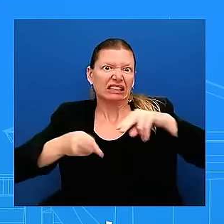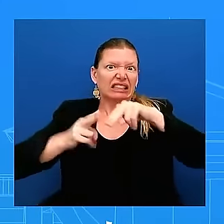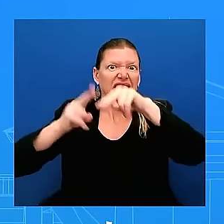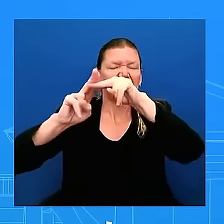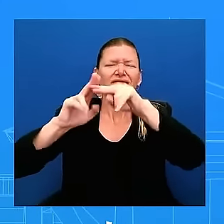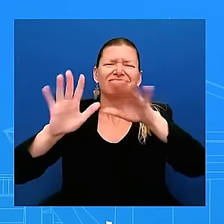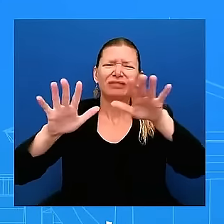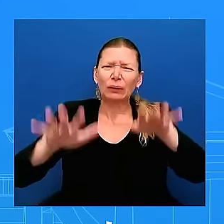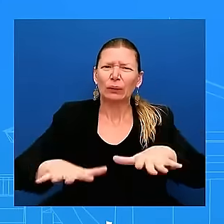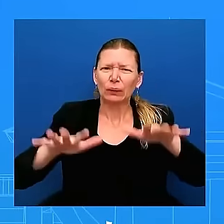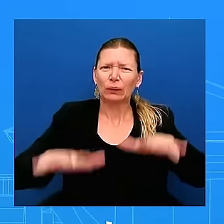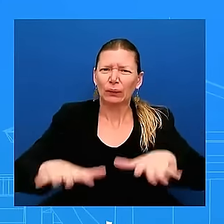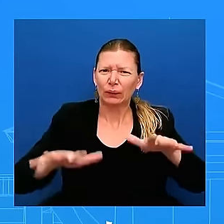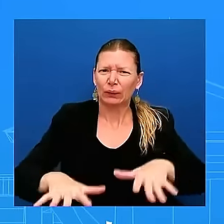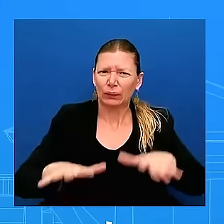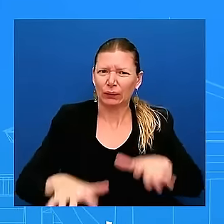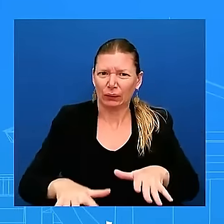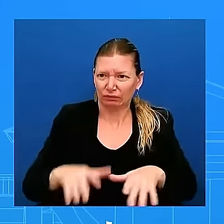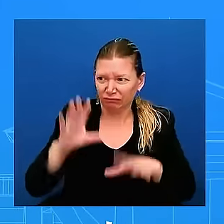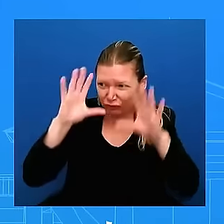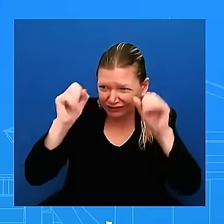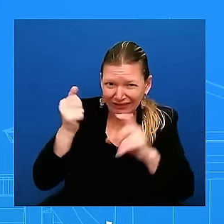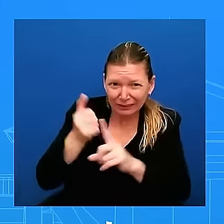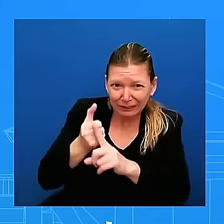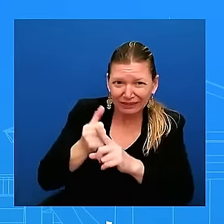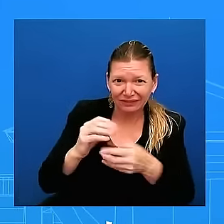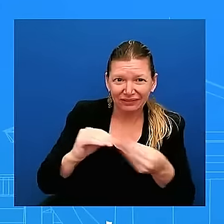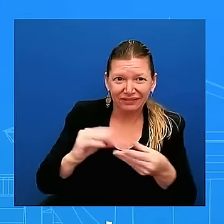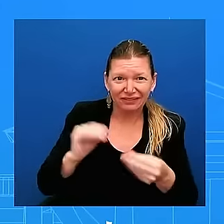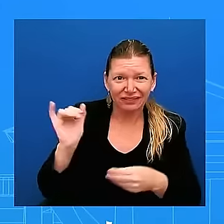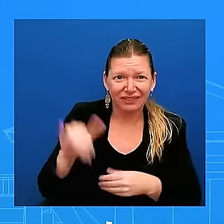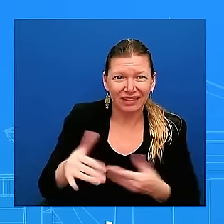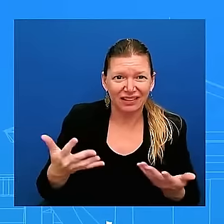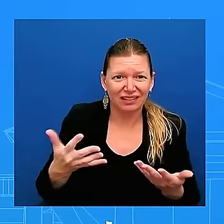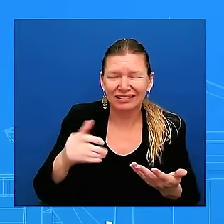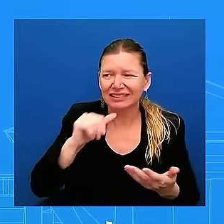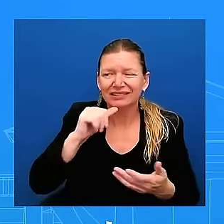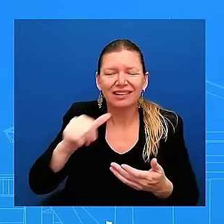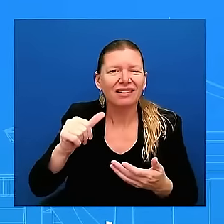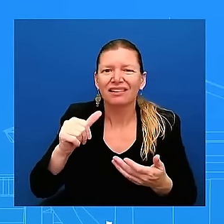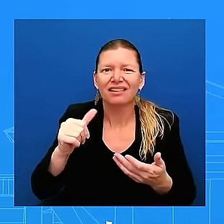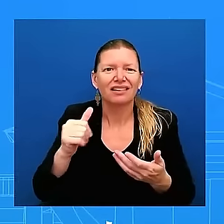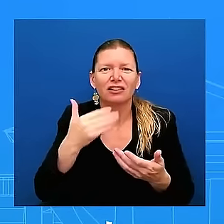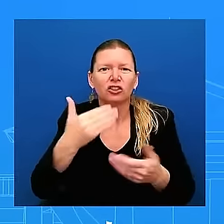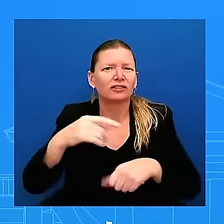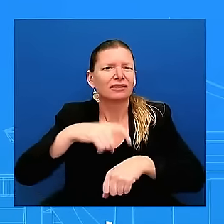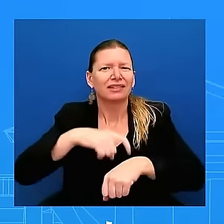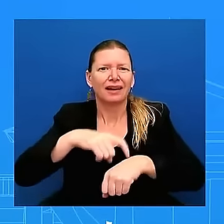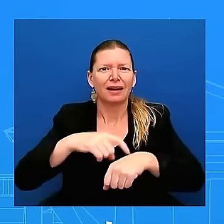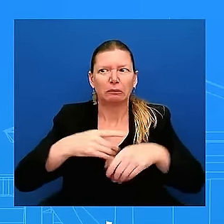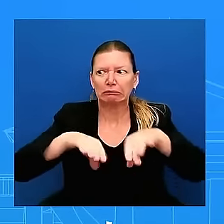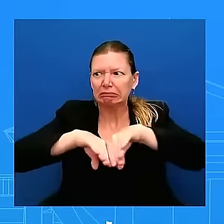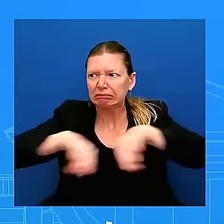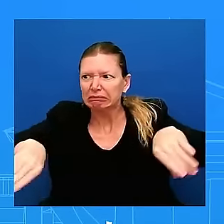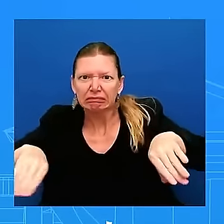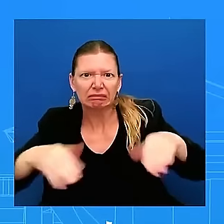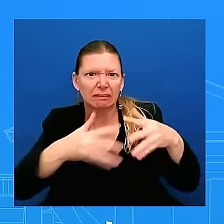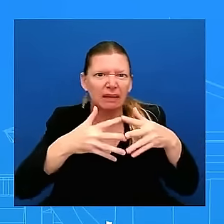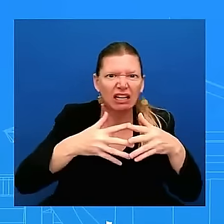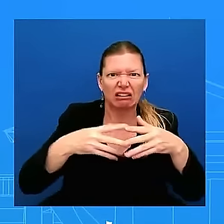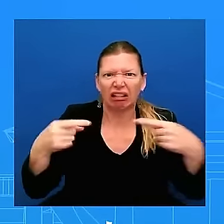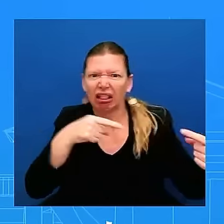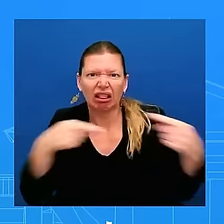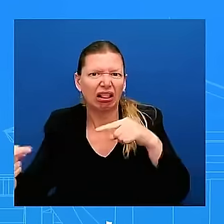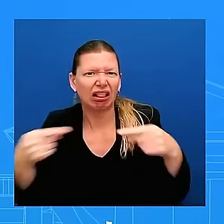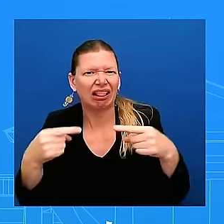tear Americans apart we cannot do that or divide our country the President and the Vice President is always going to call that out uh